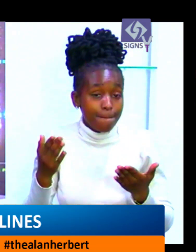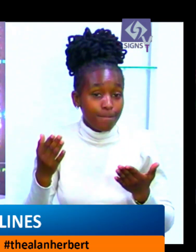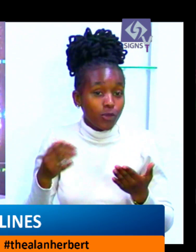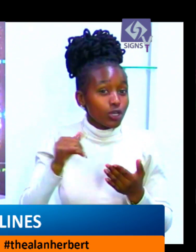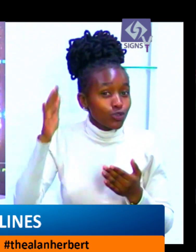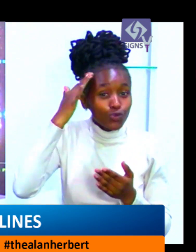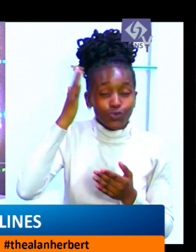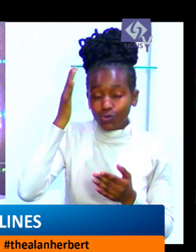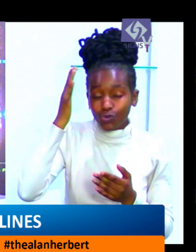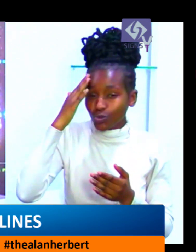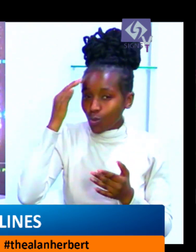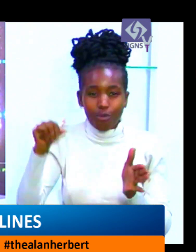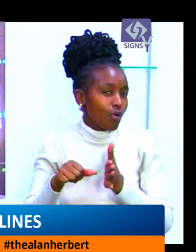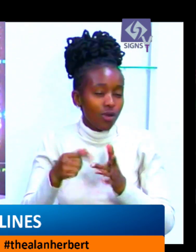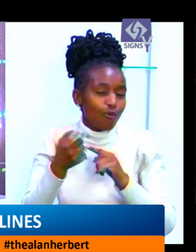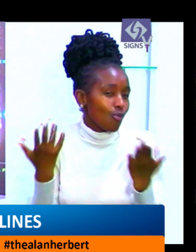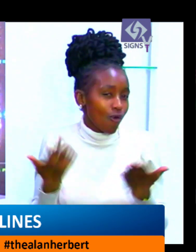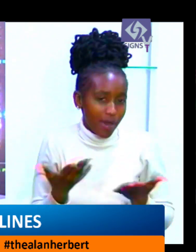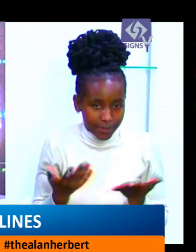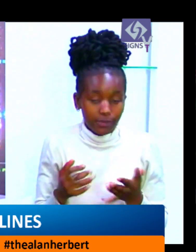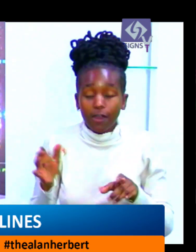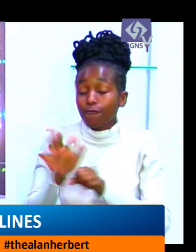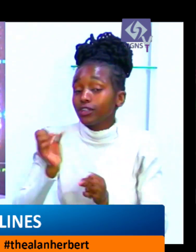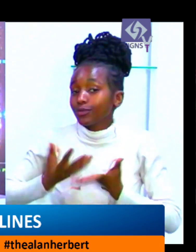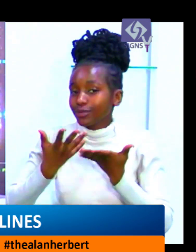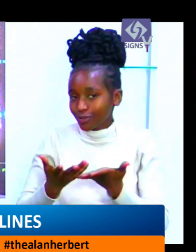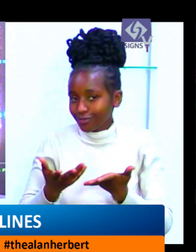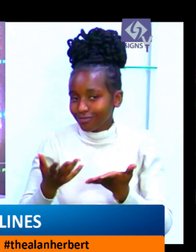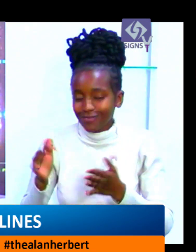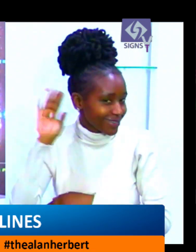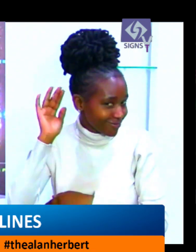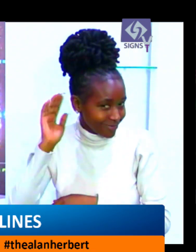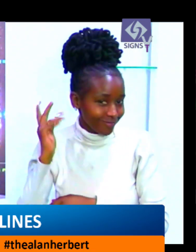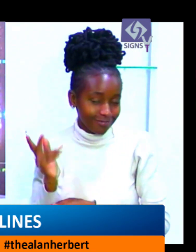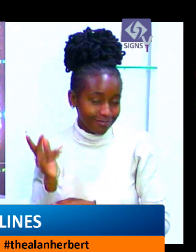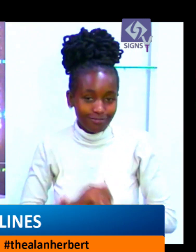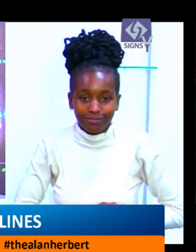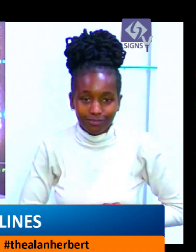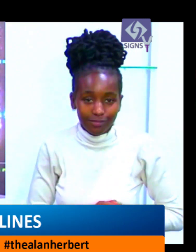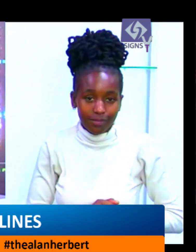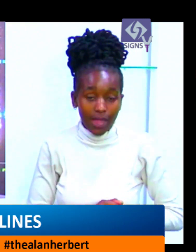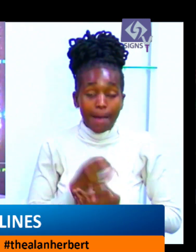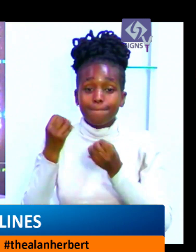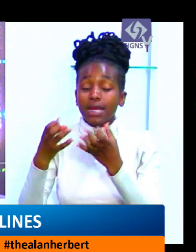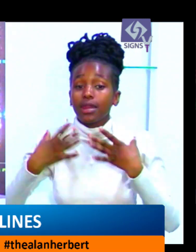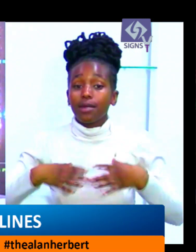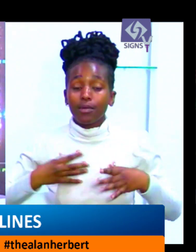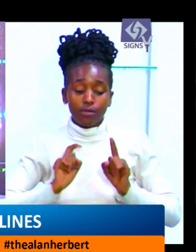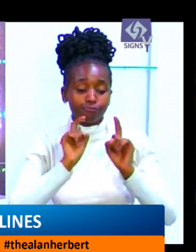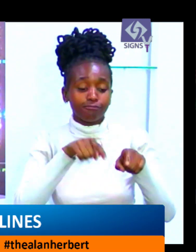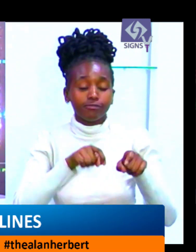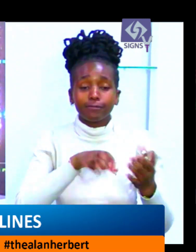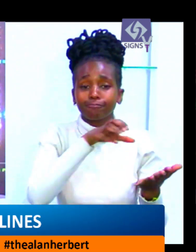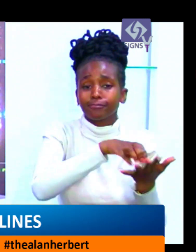Mumia's and the President's sentiments, what exactly are the legal battles of billions owed to